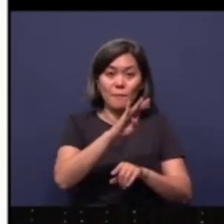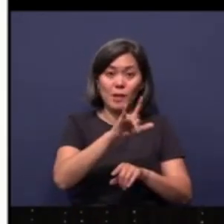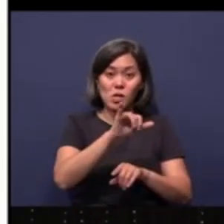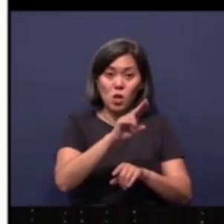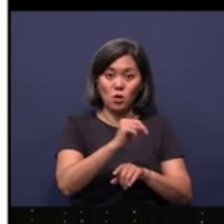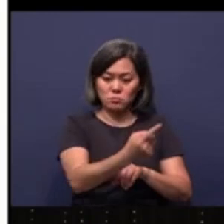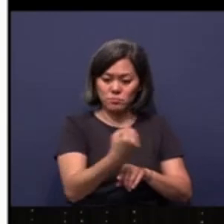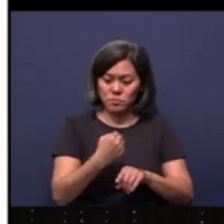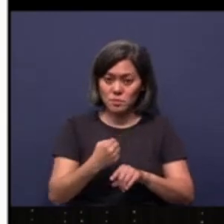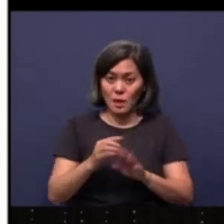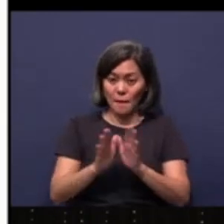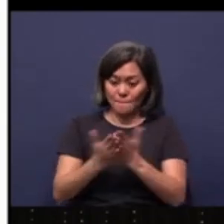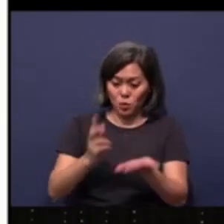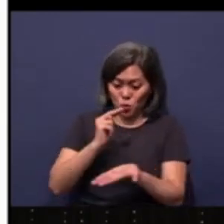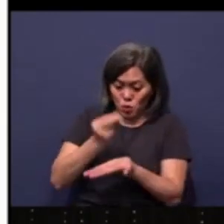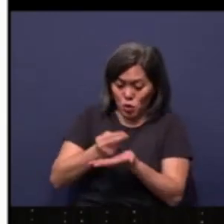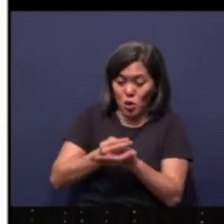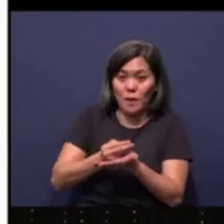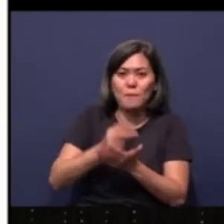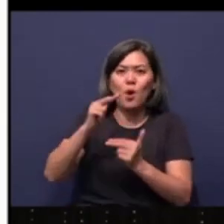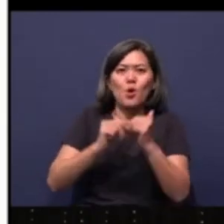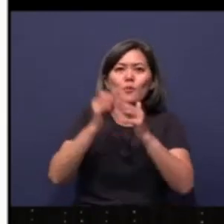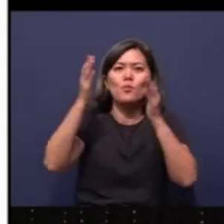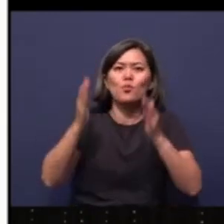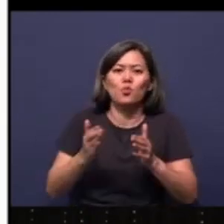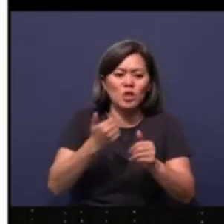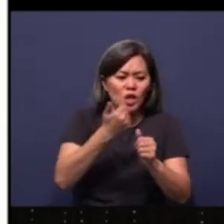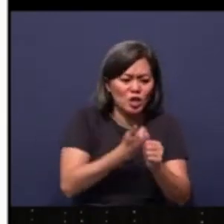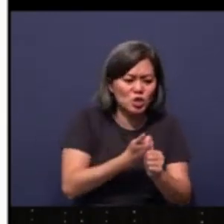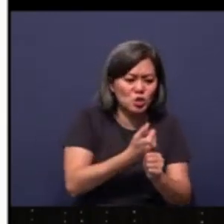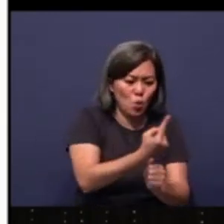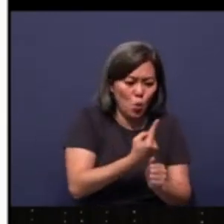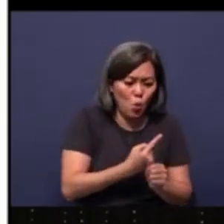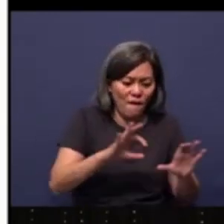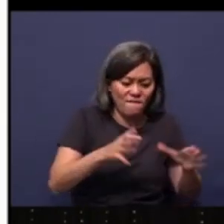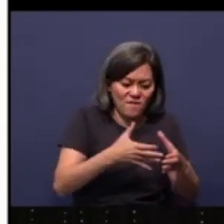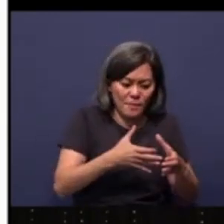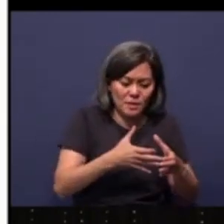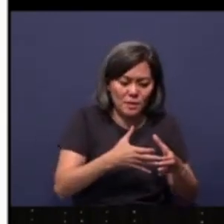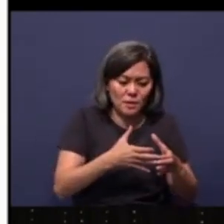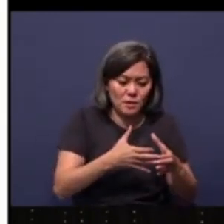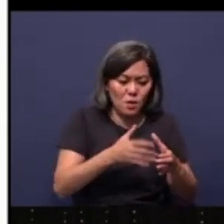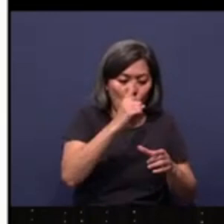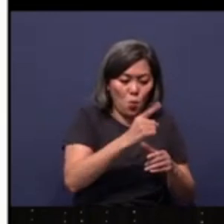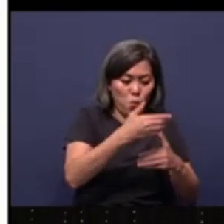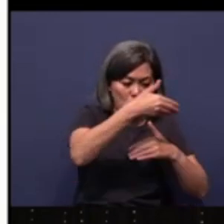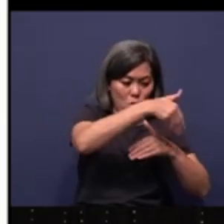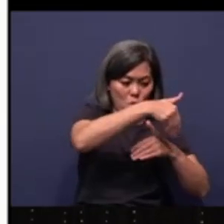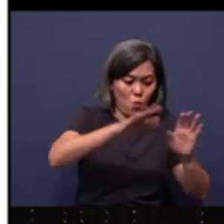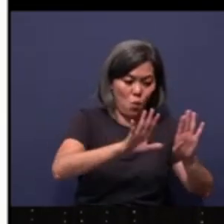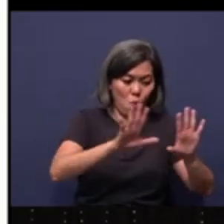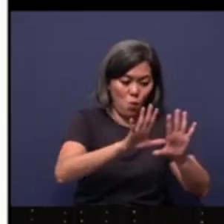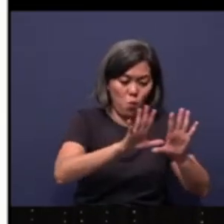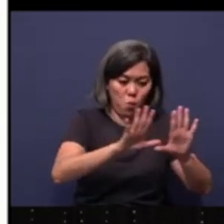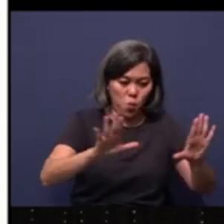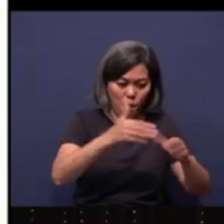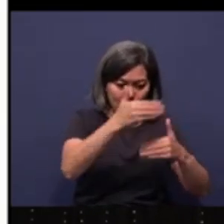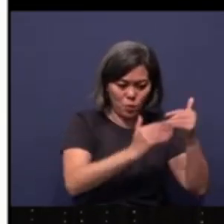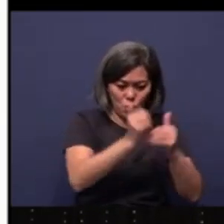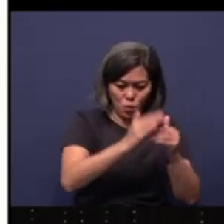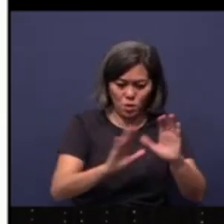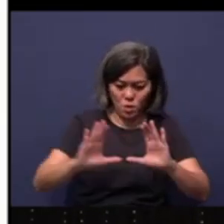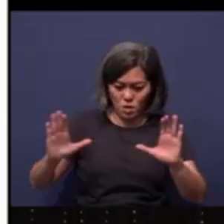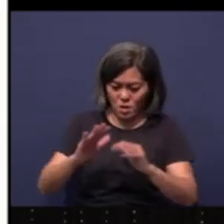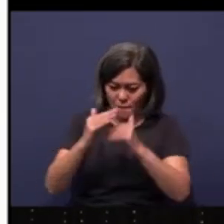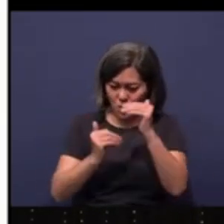that in the book of Nehemiah, the builders were each taken, one family take one side of the wall. But in their hands, one hand